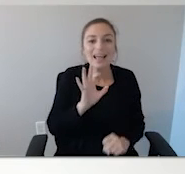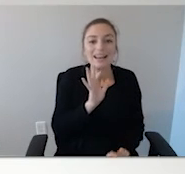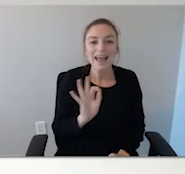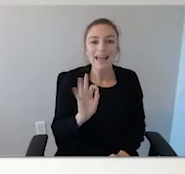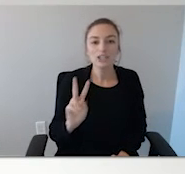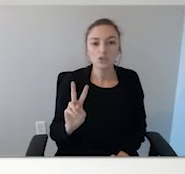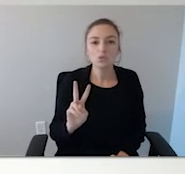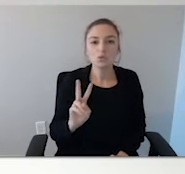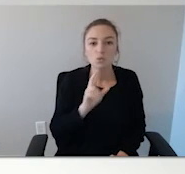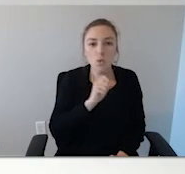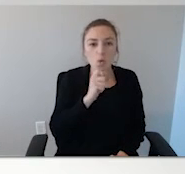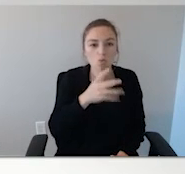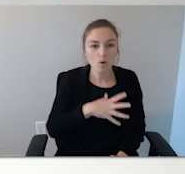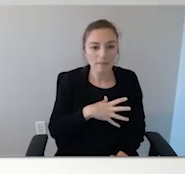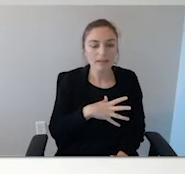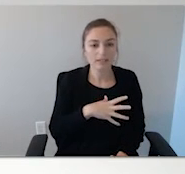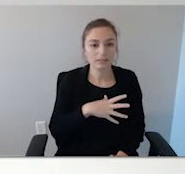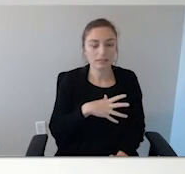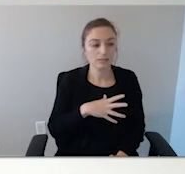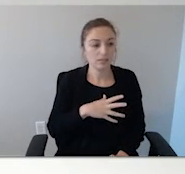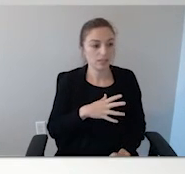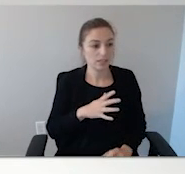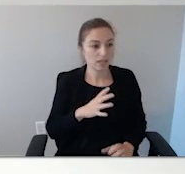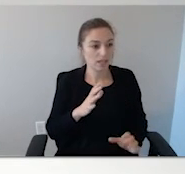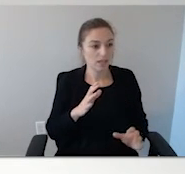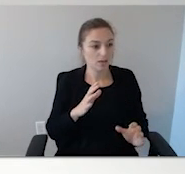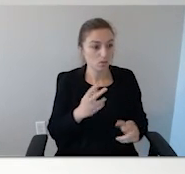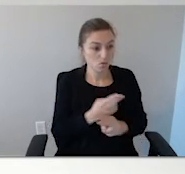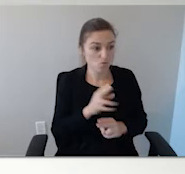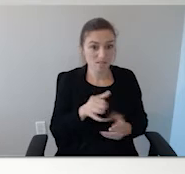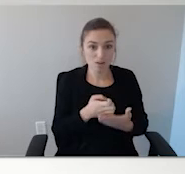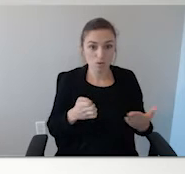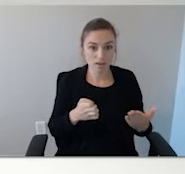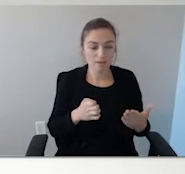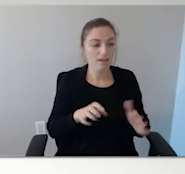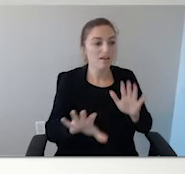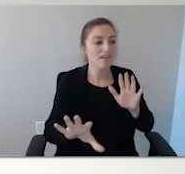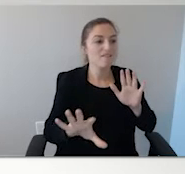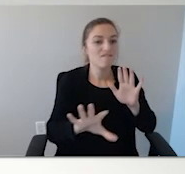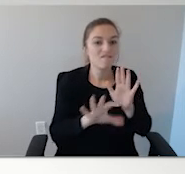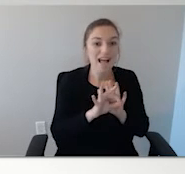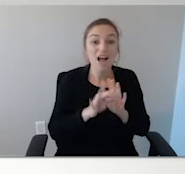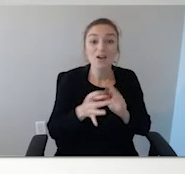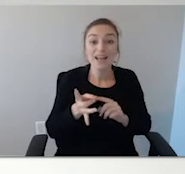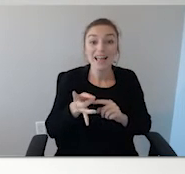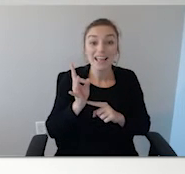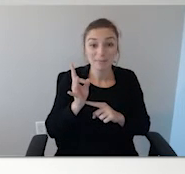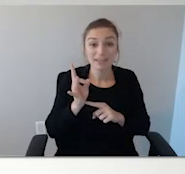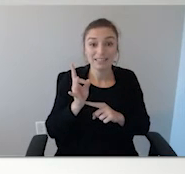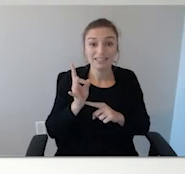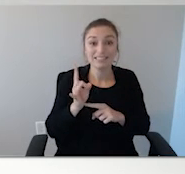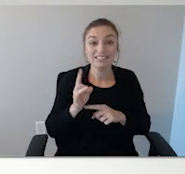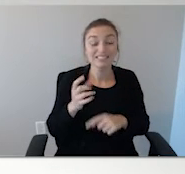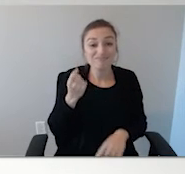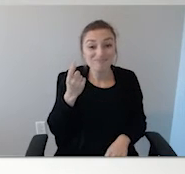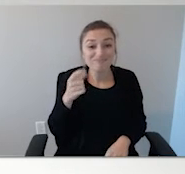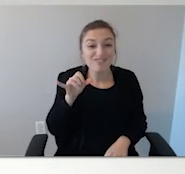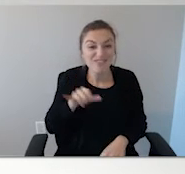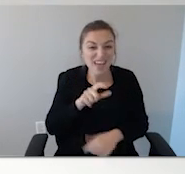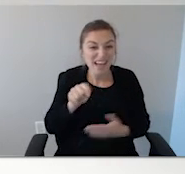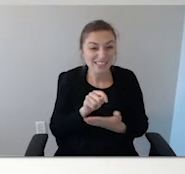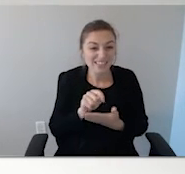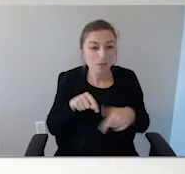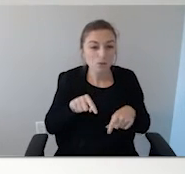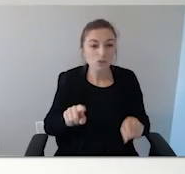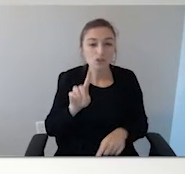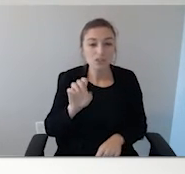Using that equipment, she was located in eight minutes, and she would not have made it until morning. It was in December, and all she had on was a